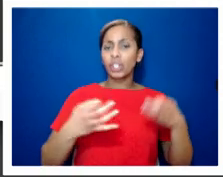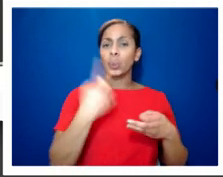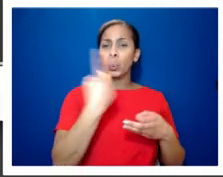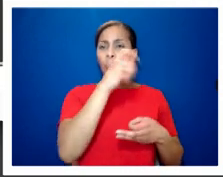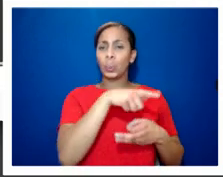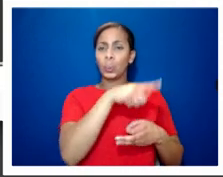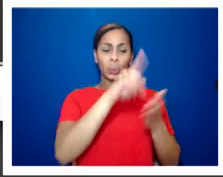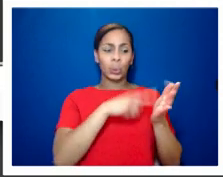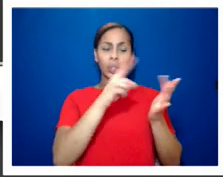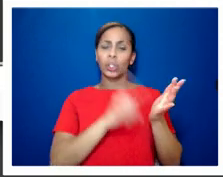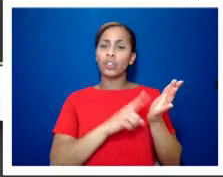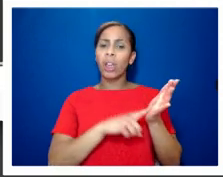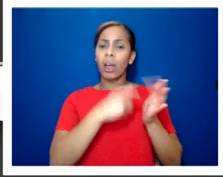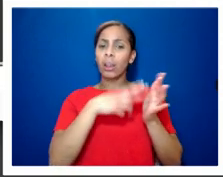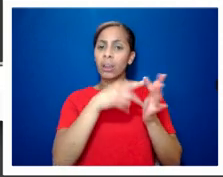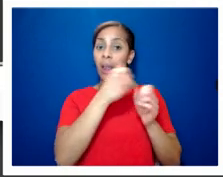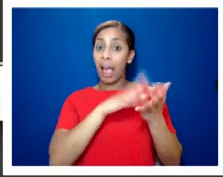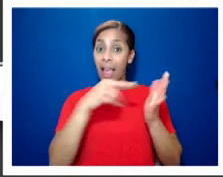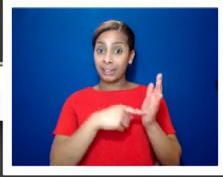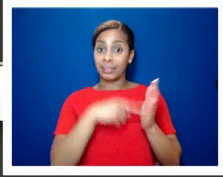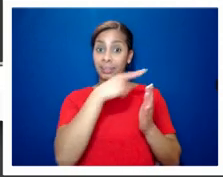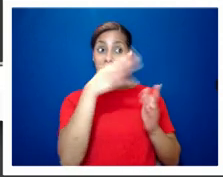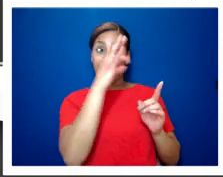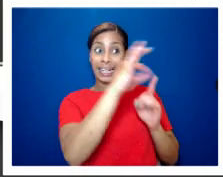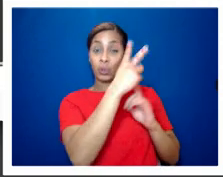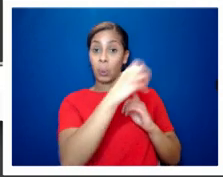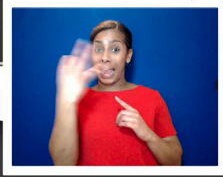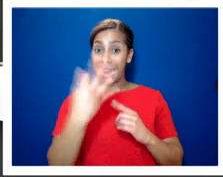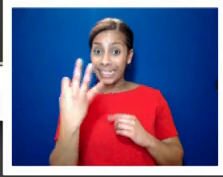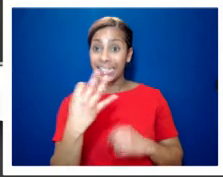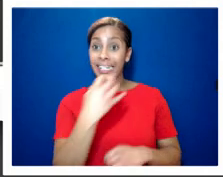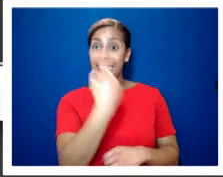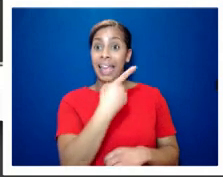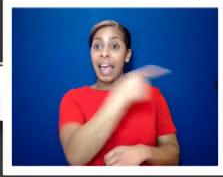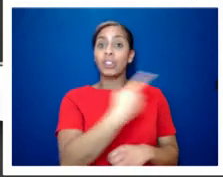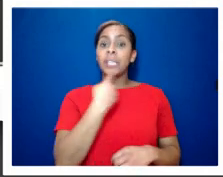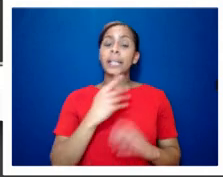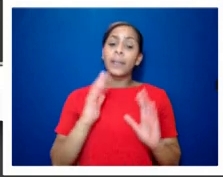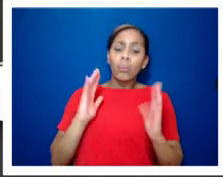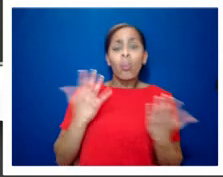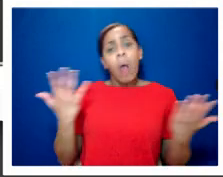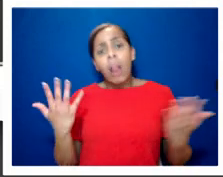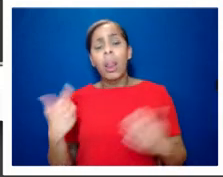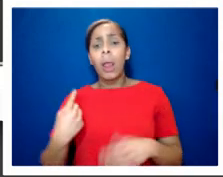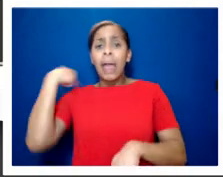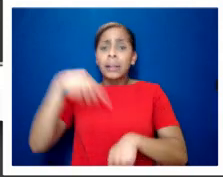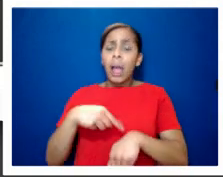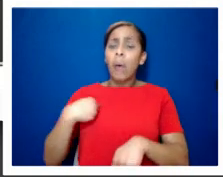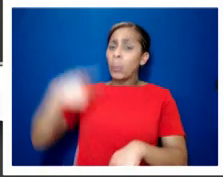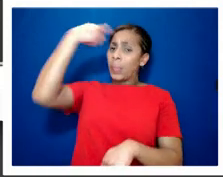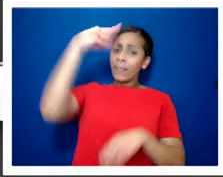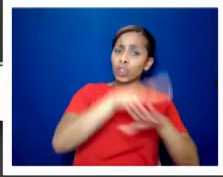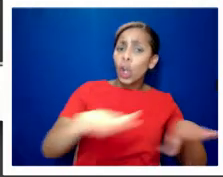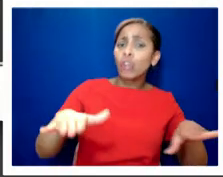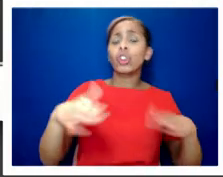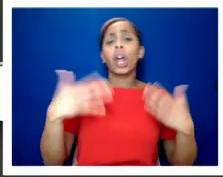your legislation was interviewed in 2018 and she said the intention was the well-being of children and if i got